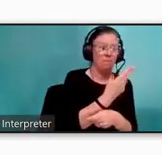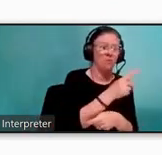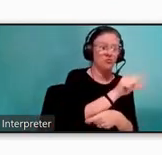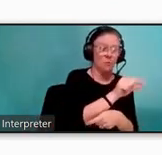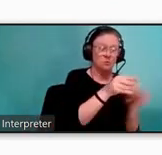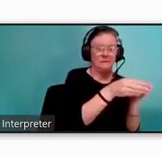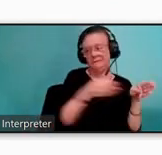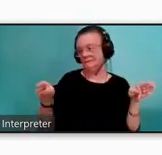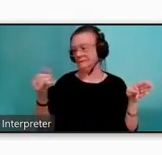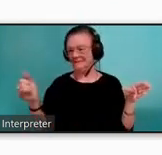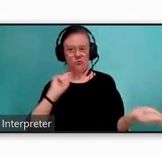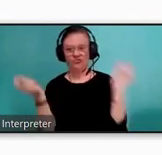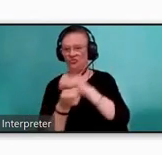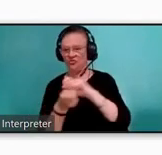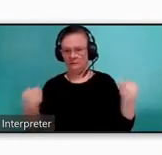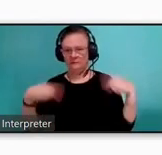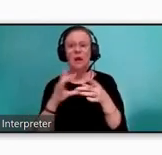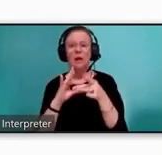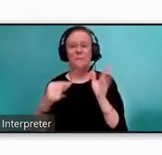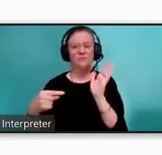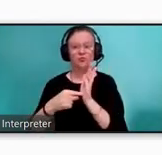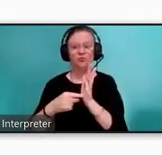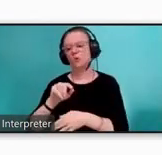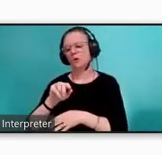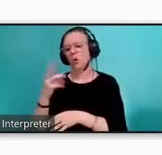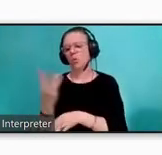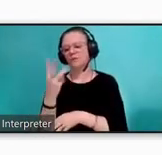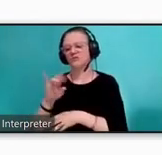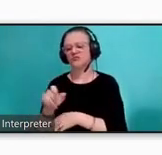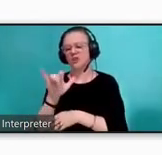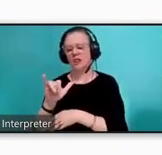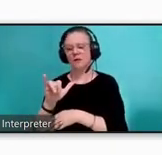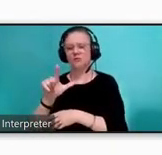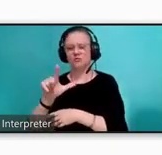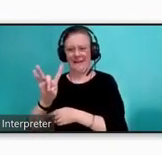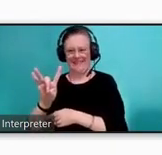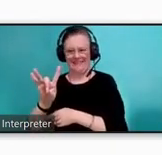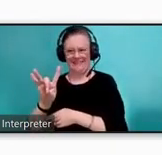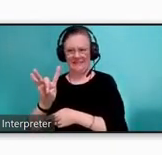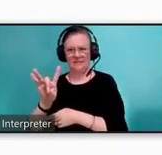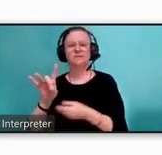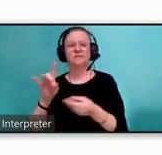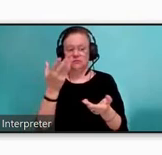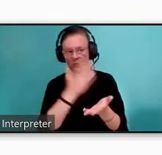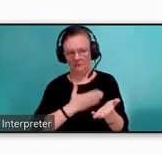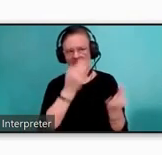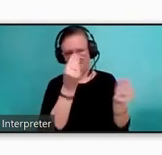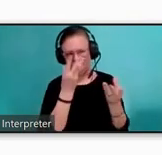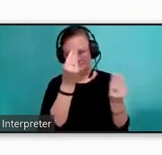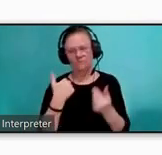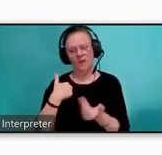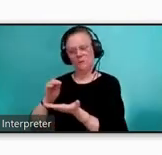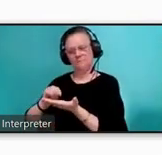All comments must be received by 5 p.m. on Wednesday, July 28, 2021, to be included as part of the official record.